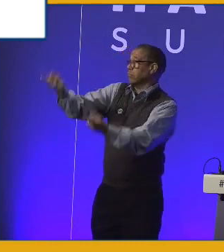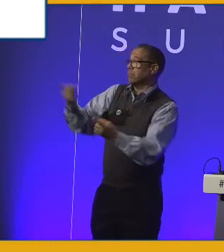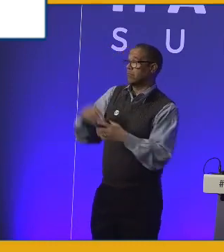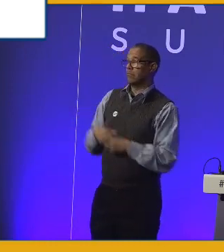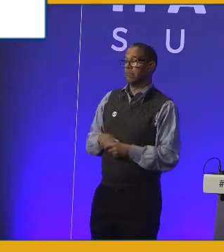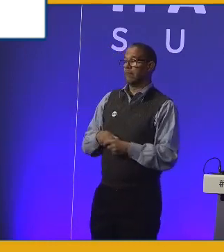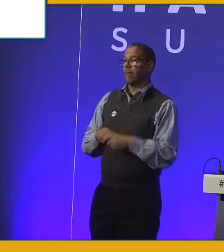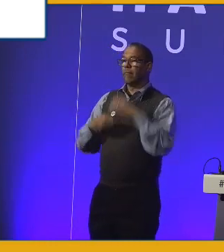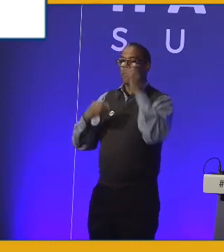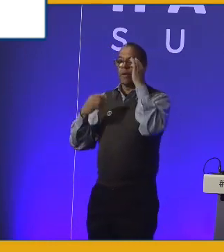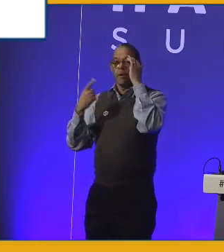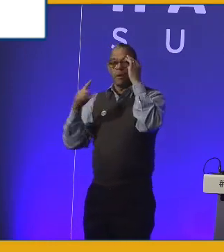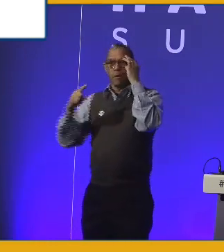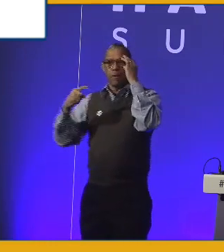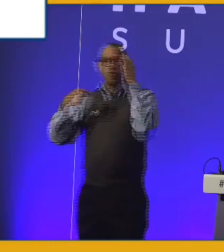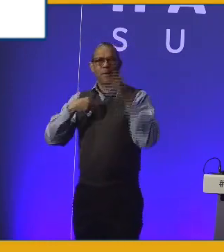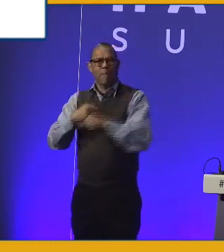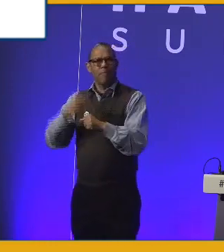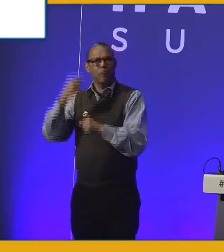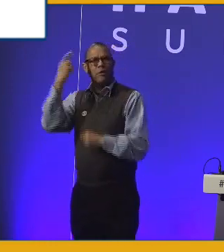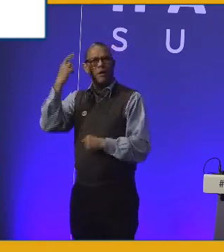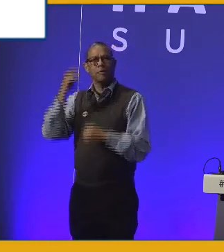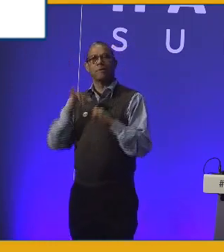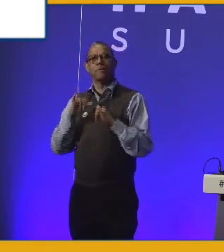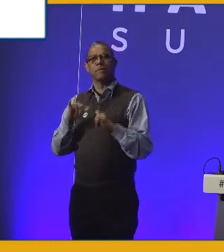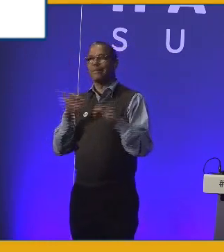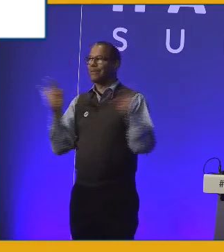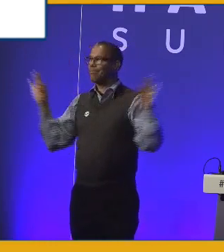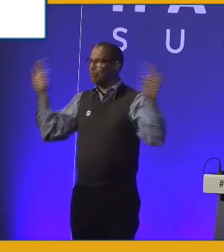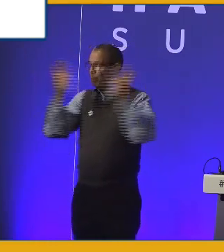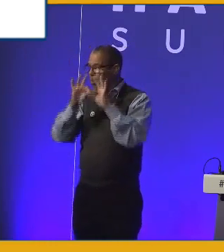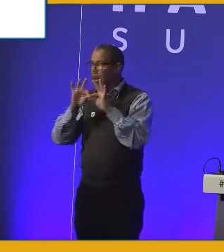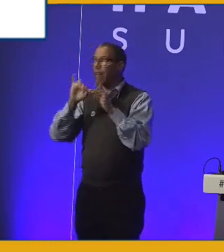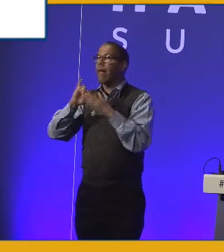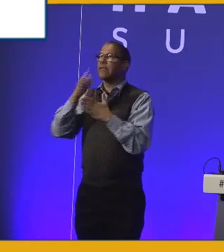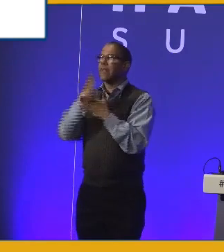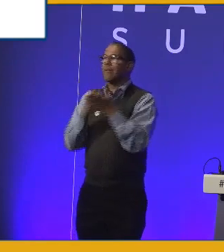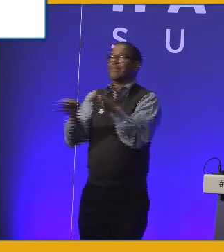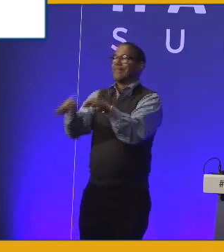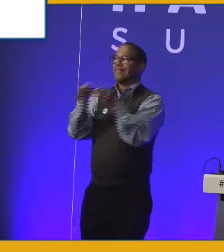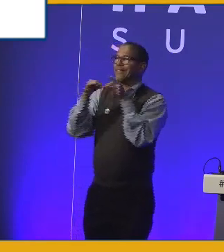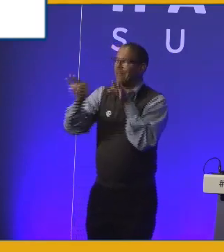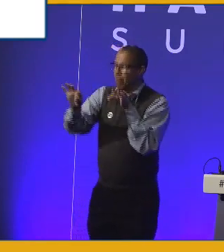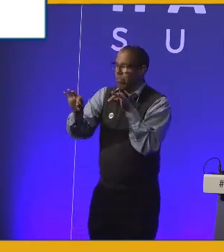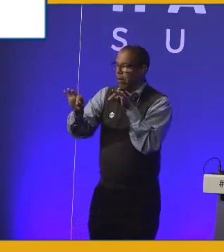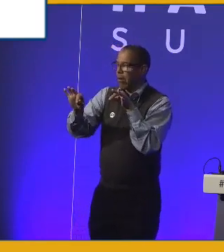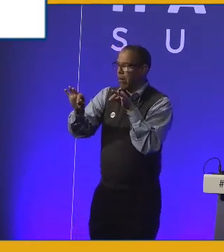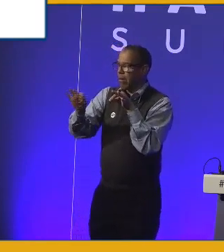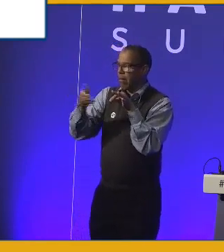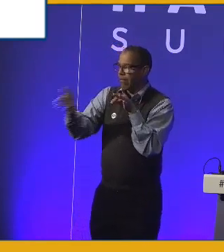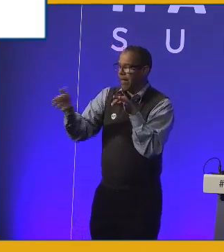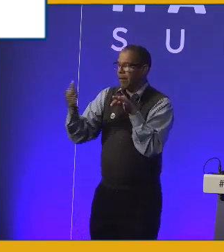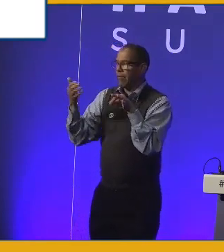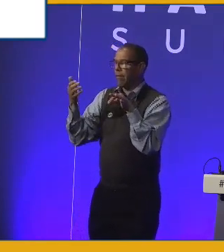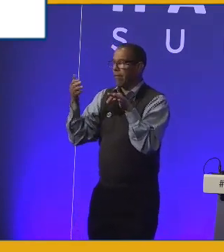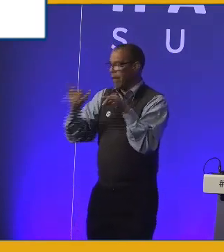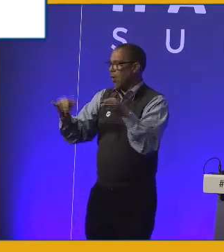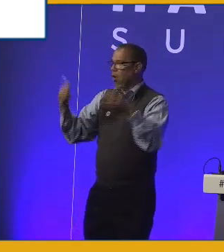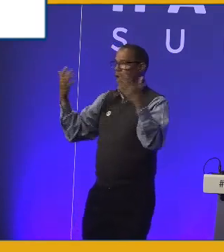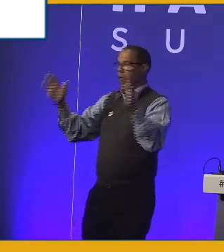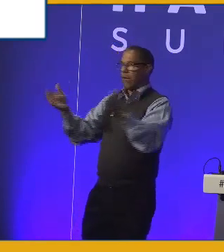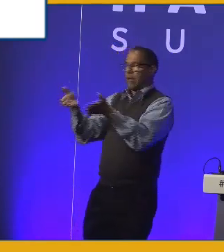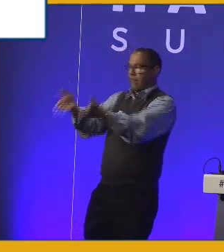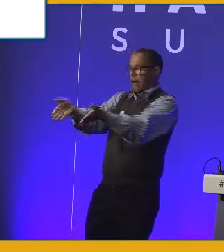made me think about how important it was to make sure that some of the very simple things were just made more visible to people.